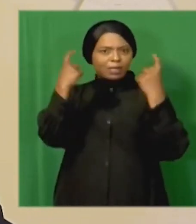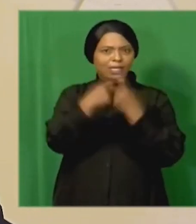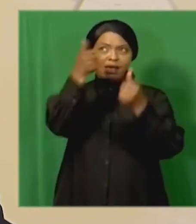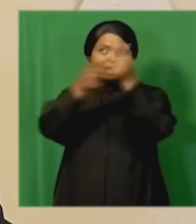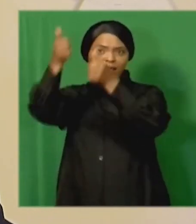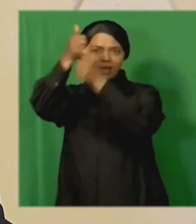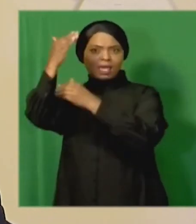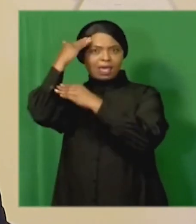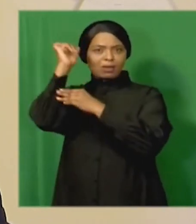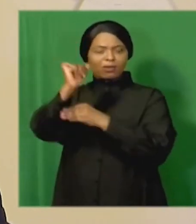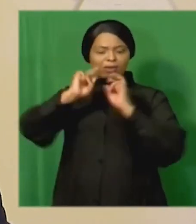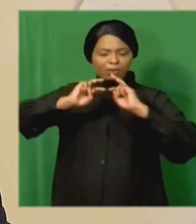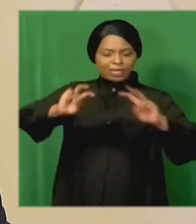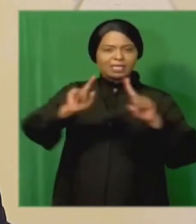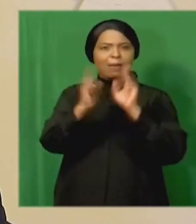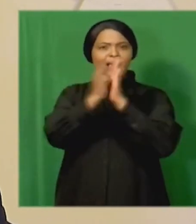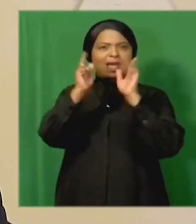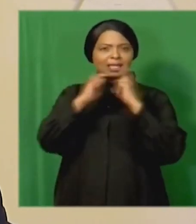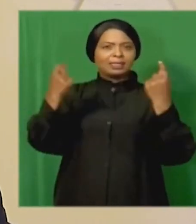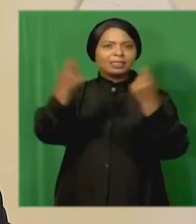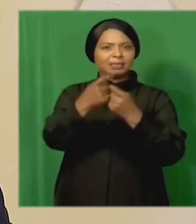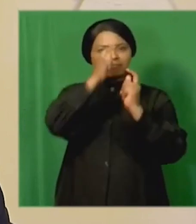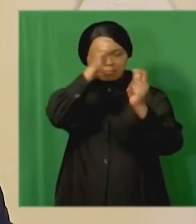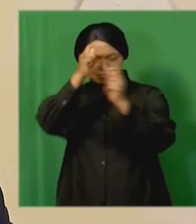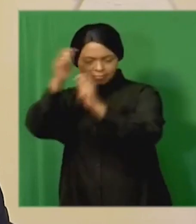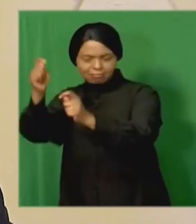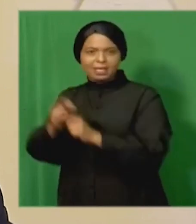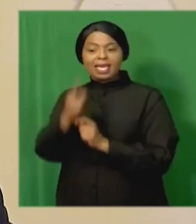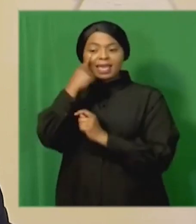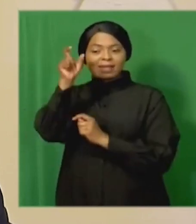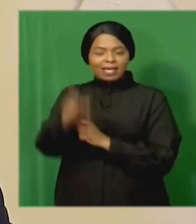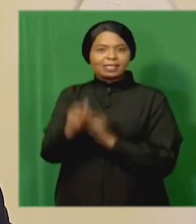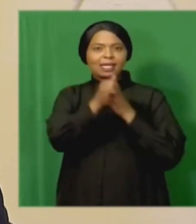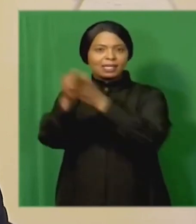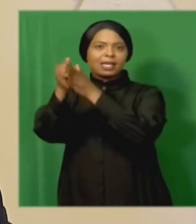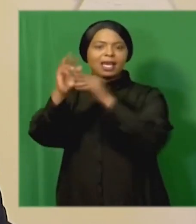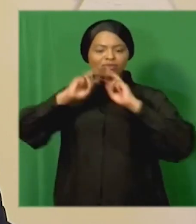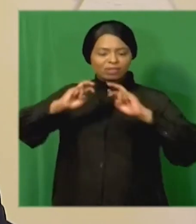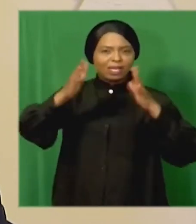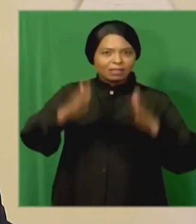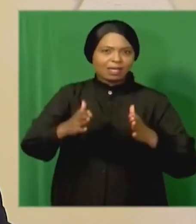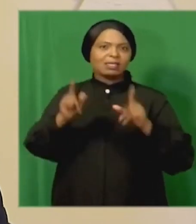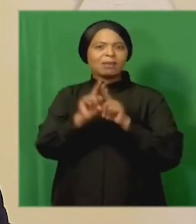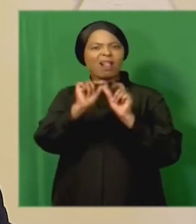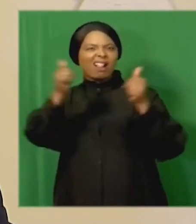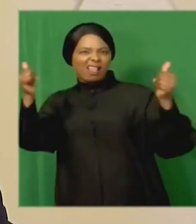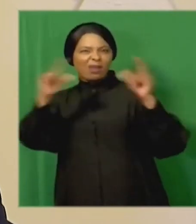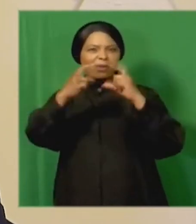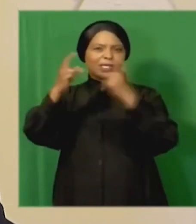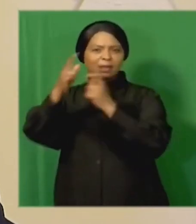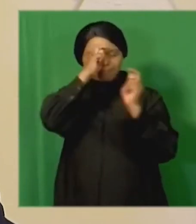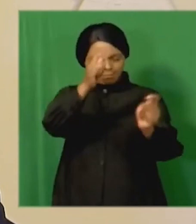investigation and legal teams the evidence leaders the researchers and other commission